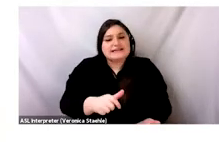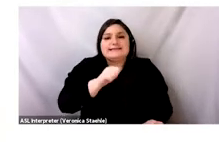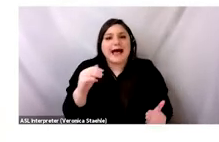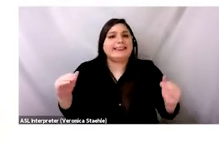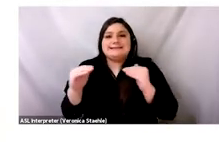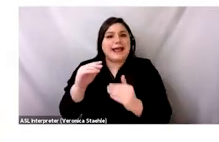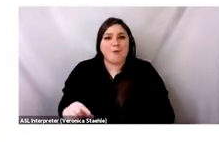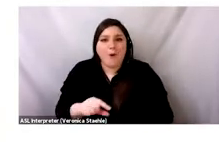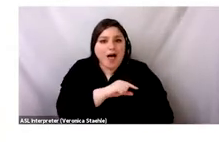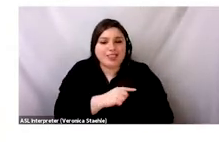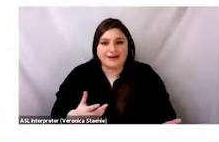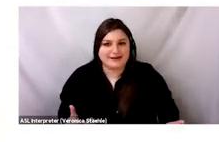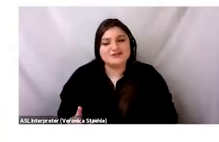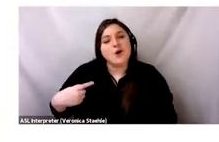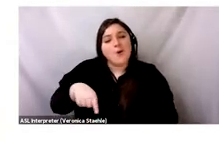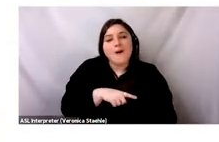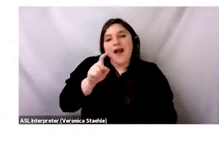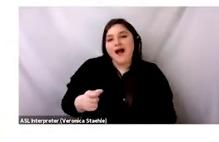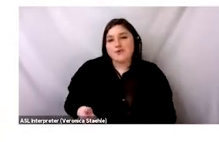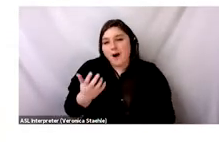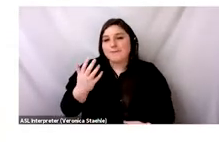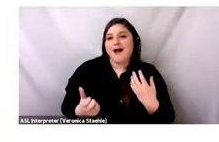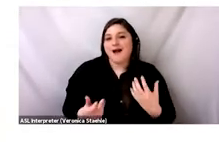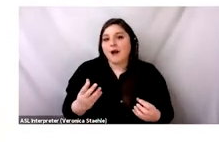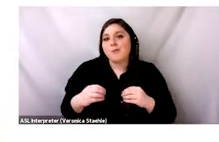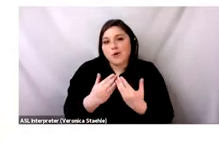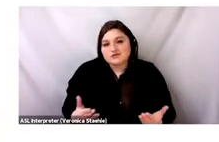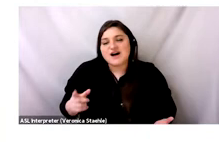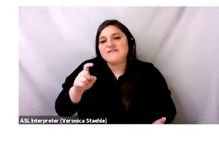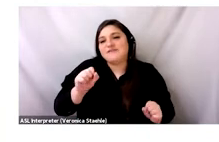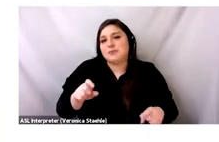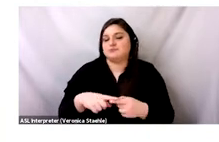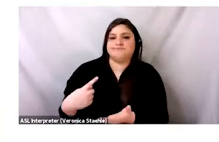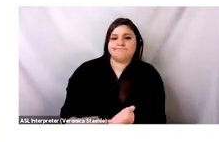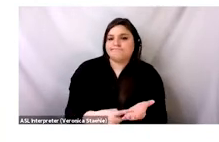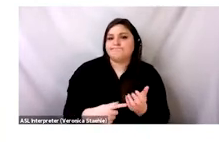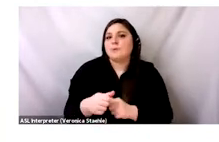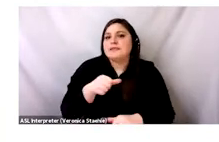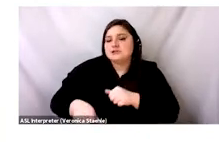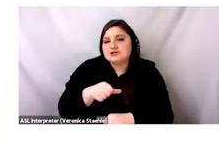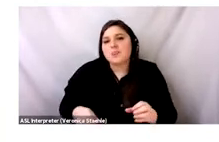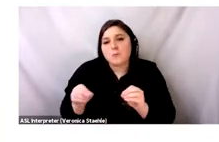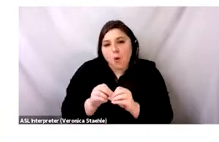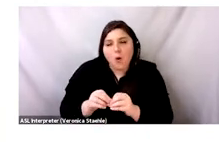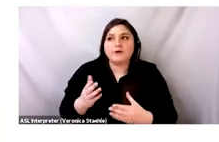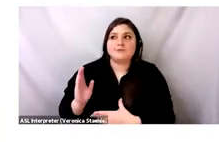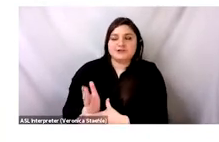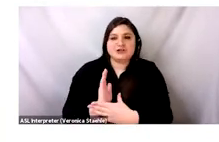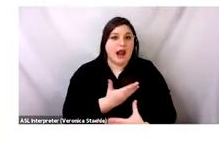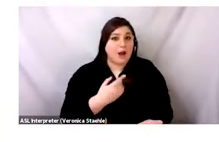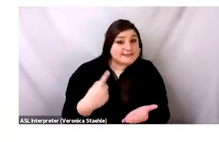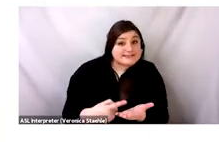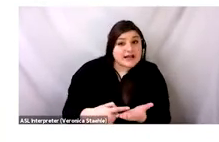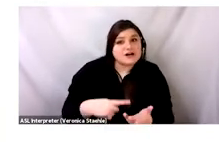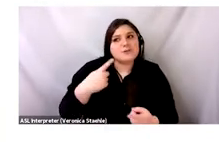There's a lot of nuances that we need to unpack today, that we need to talk about amongst each other, that we need to be able to speak on certain platforms like